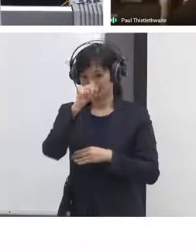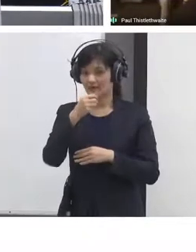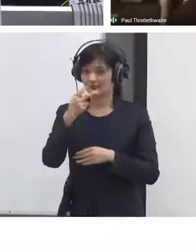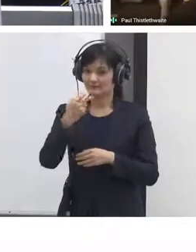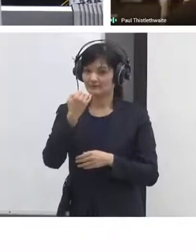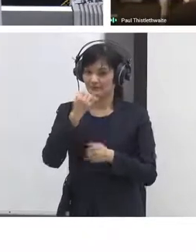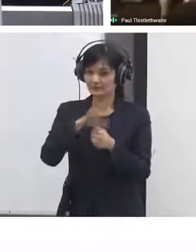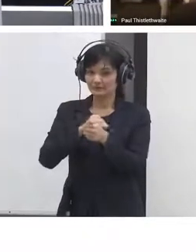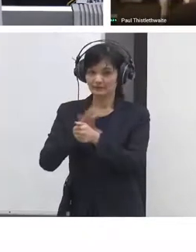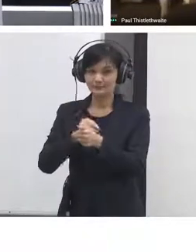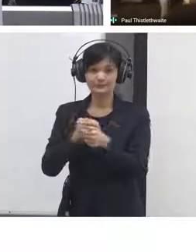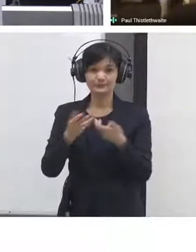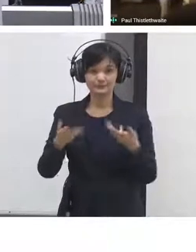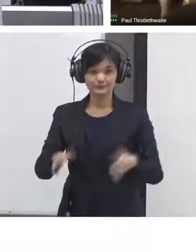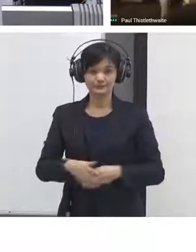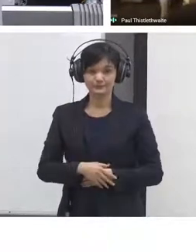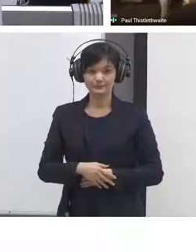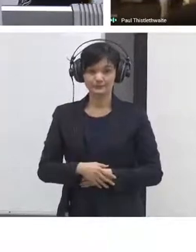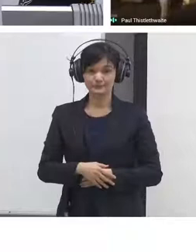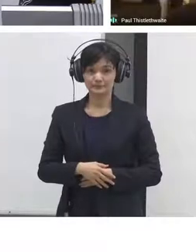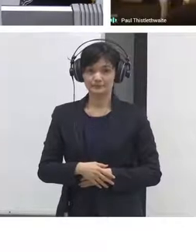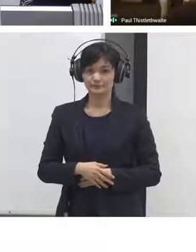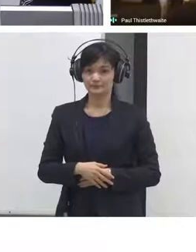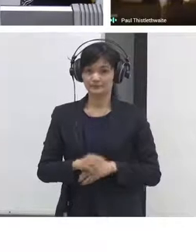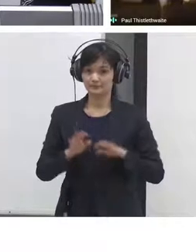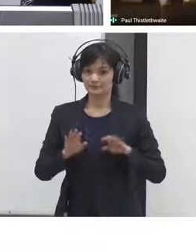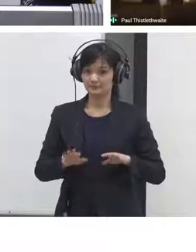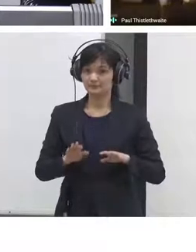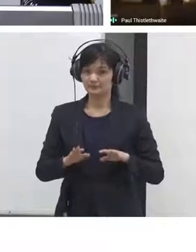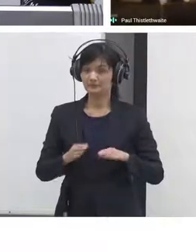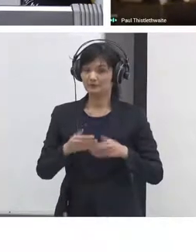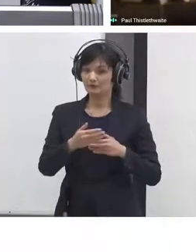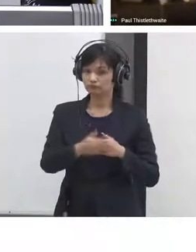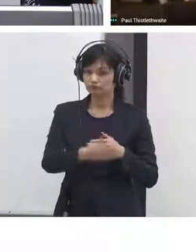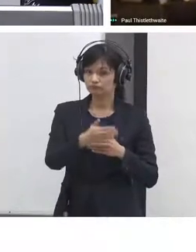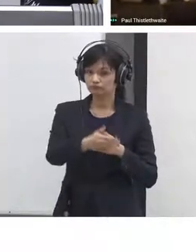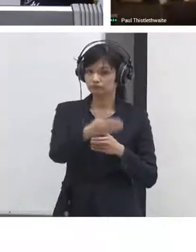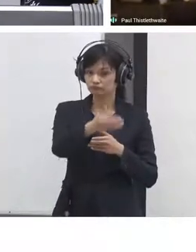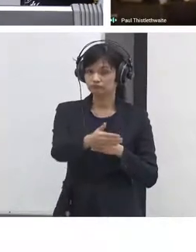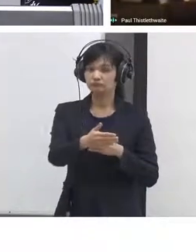in stages it presumably felt a lot more comprehensive